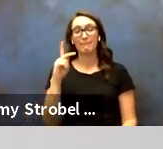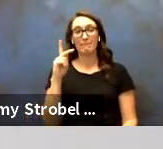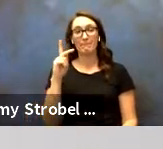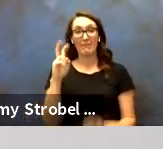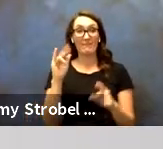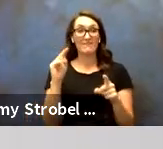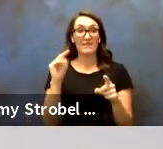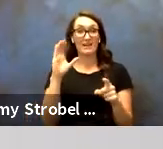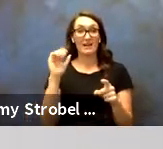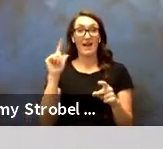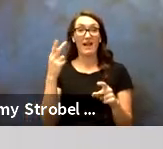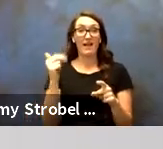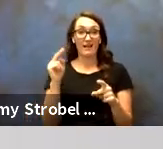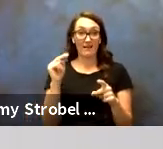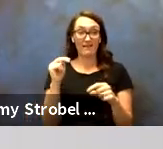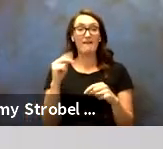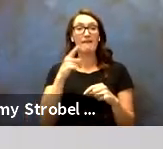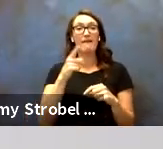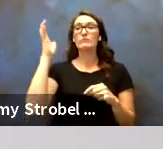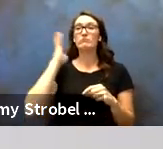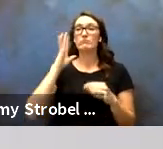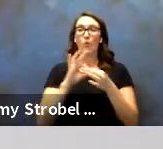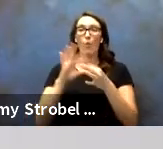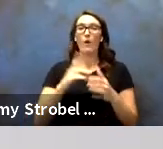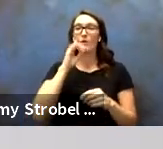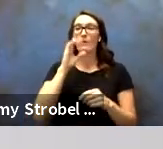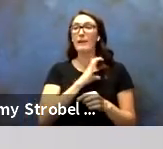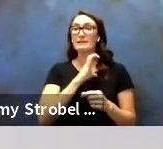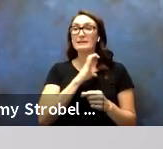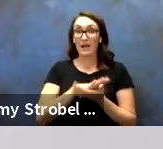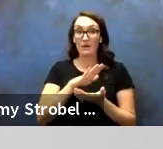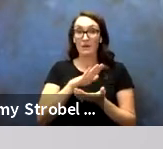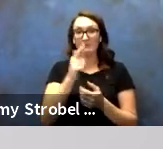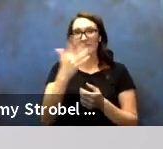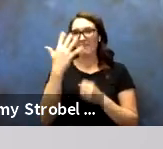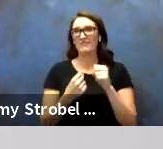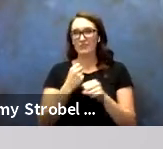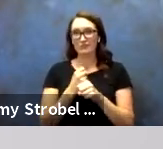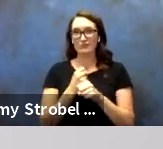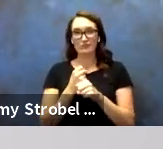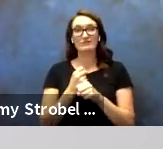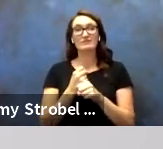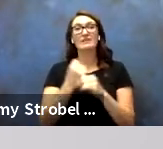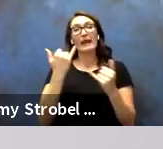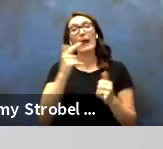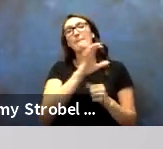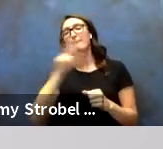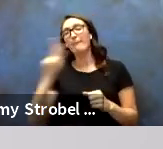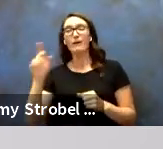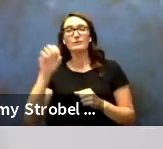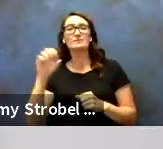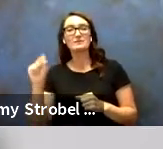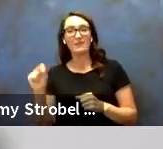Kevin Callahan, the former Coordinator for the Police Academy, five years of service and now back in social science.